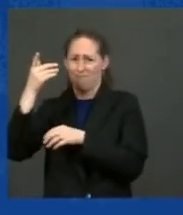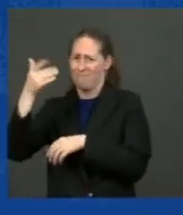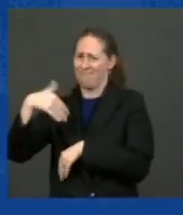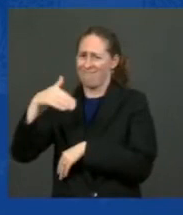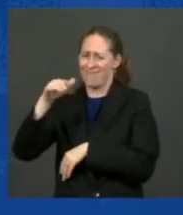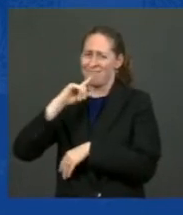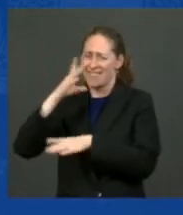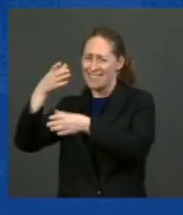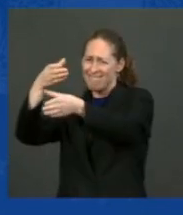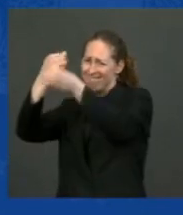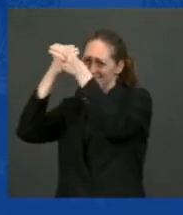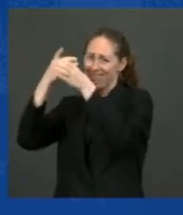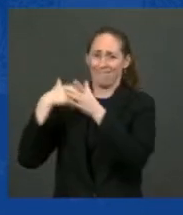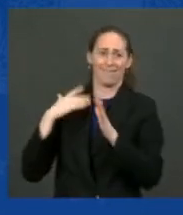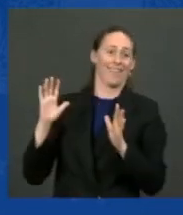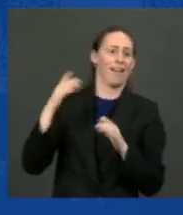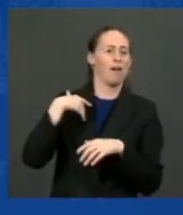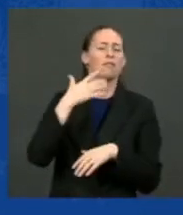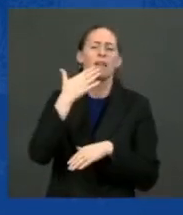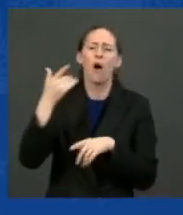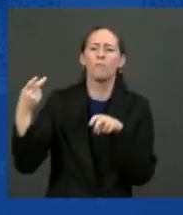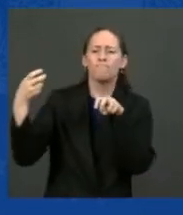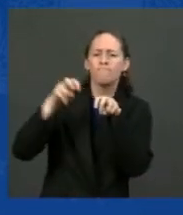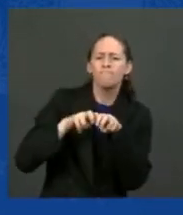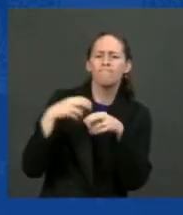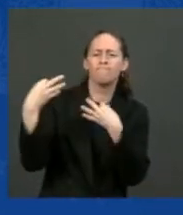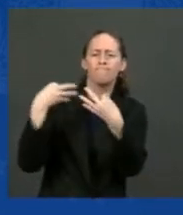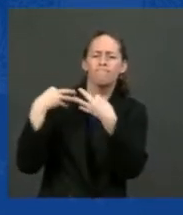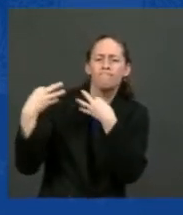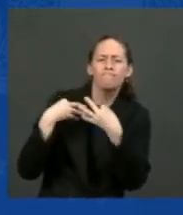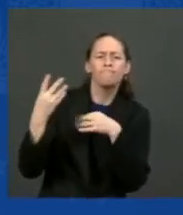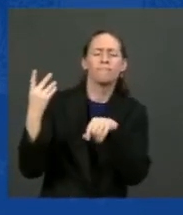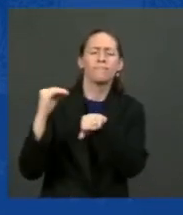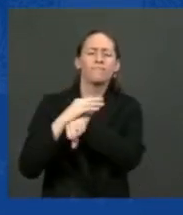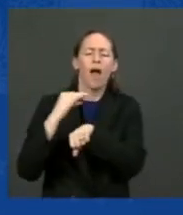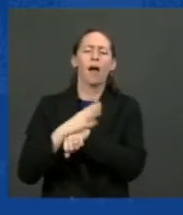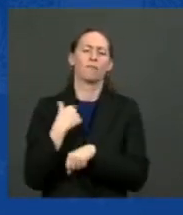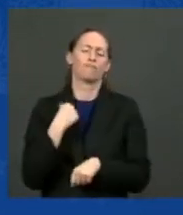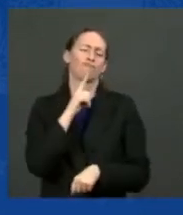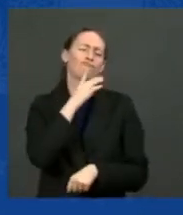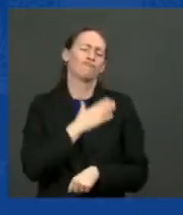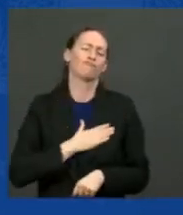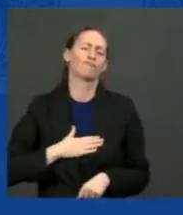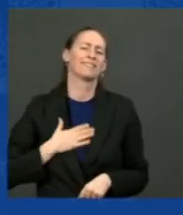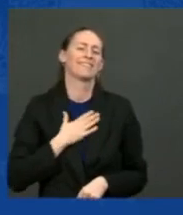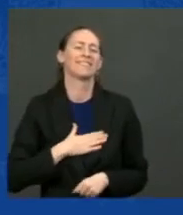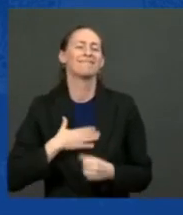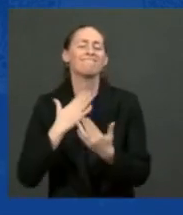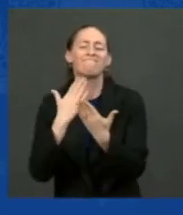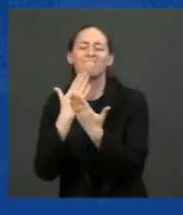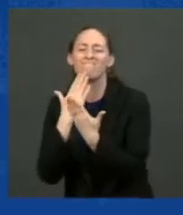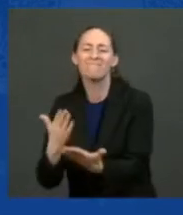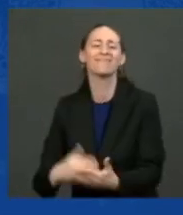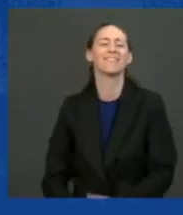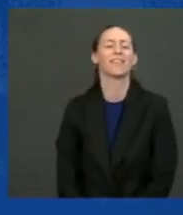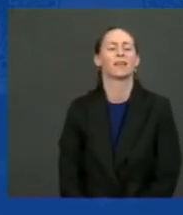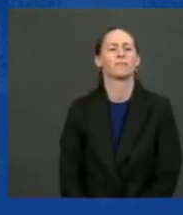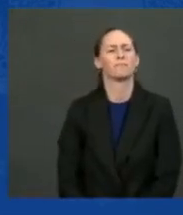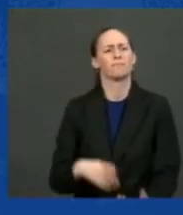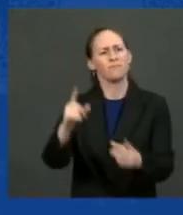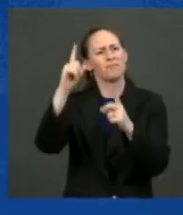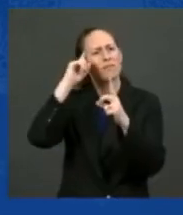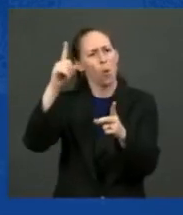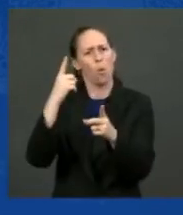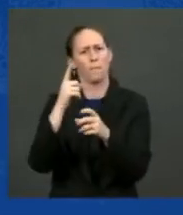thanks for the advice you've given me. And I mean that sincerely and how we're going to make sure that everything we do here is paid for,